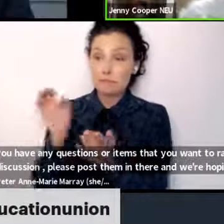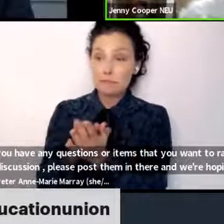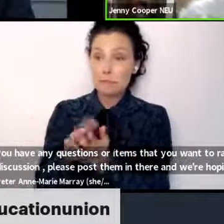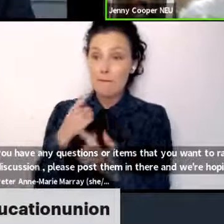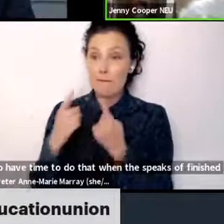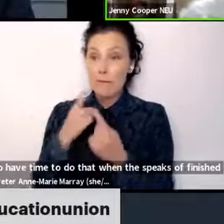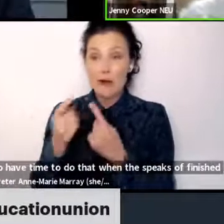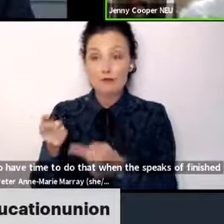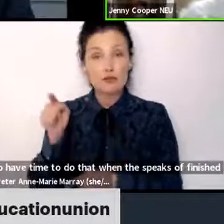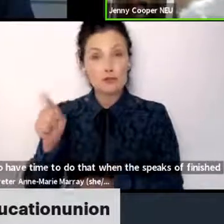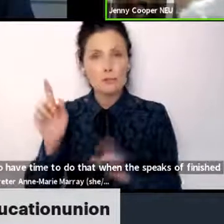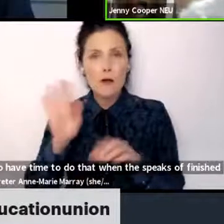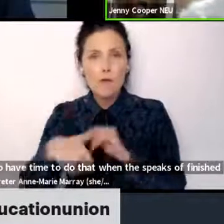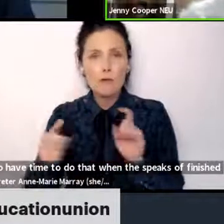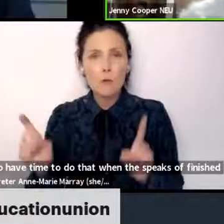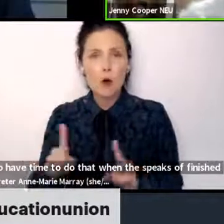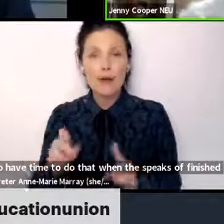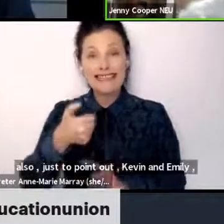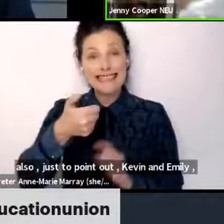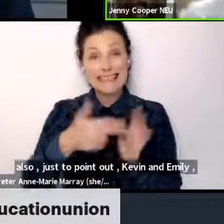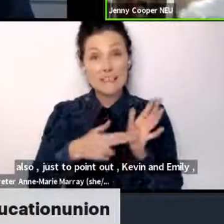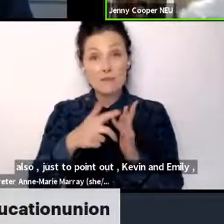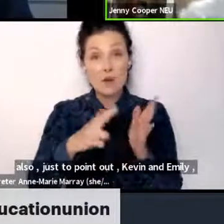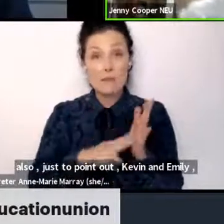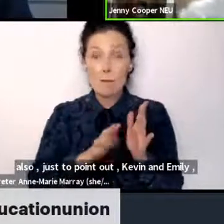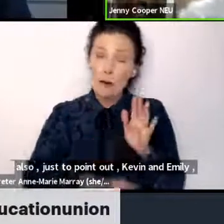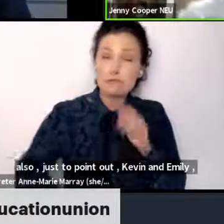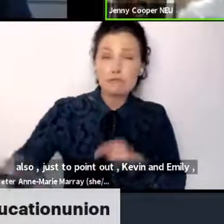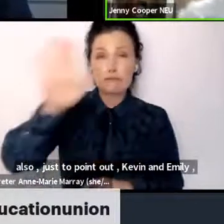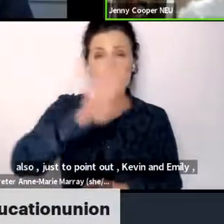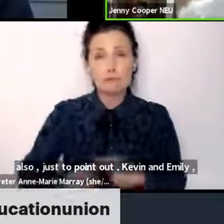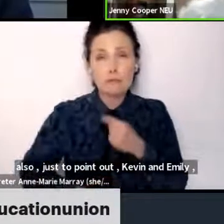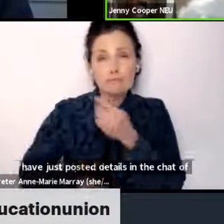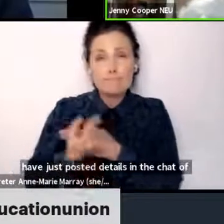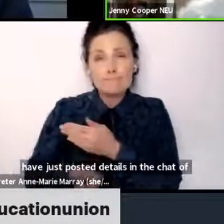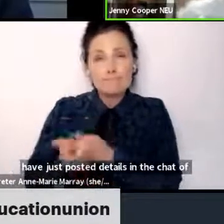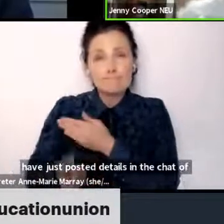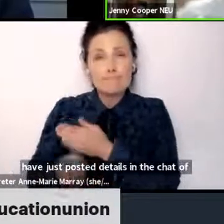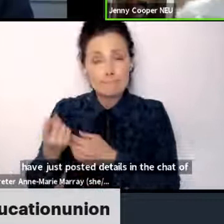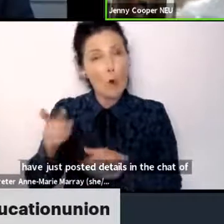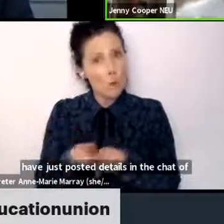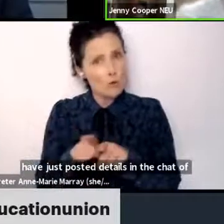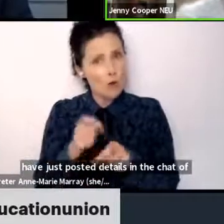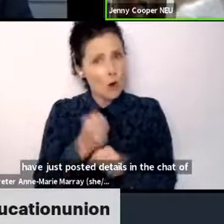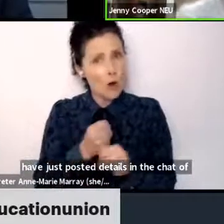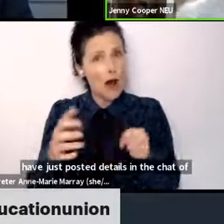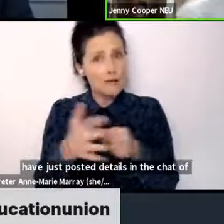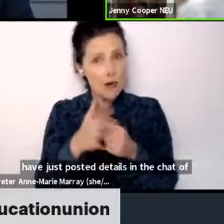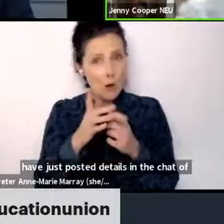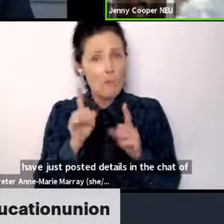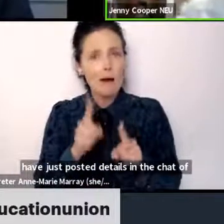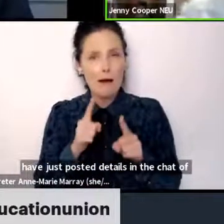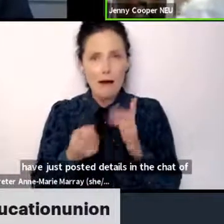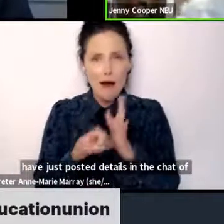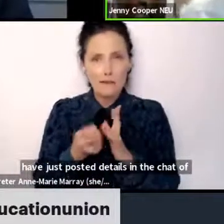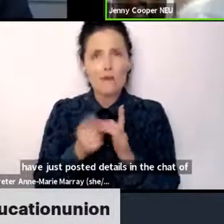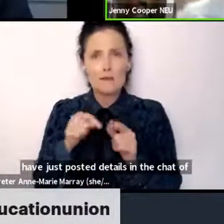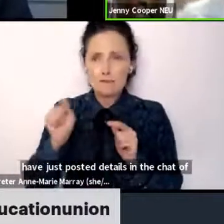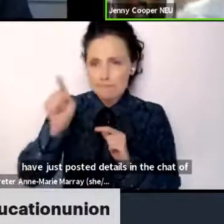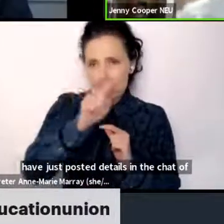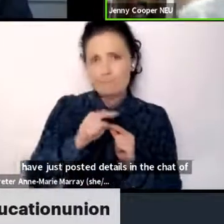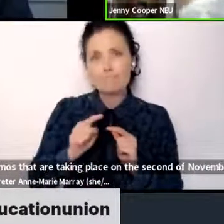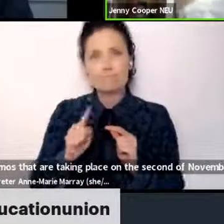6th of November in different regions across the country, as well as Glasgow in that sort of middle weekend of